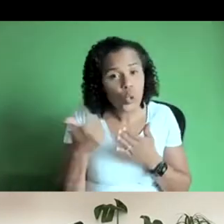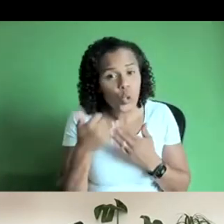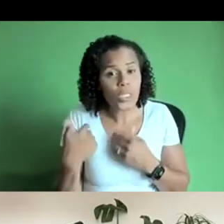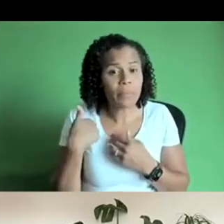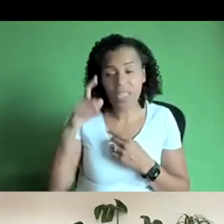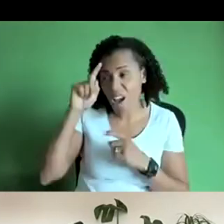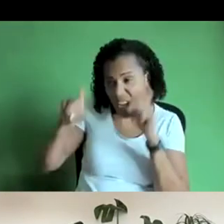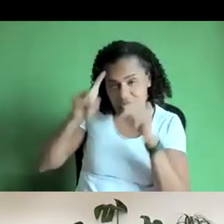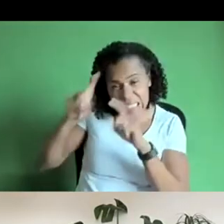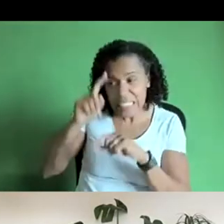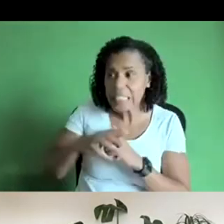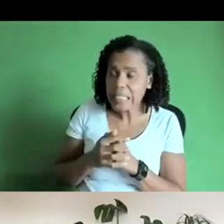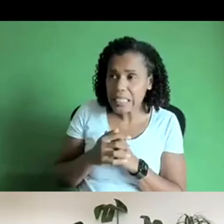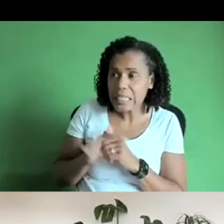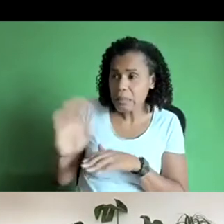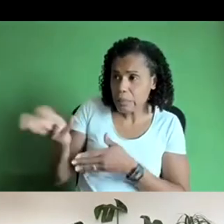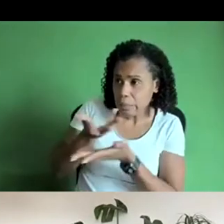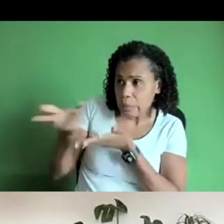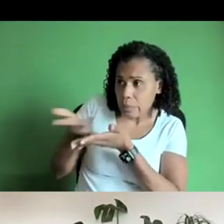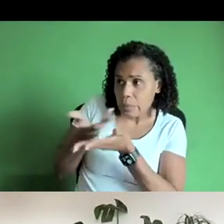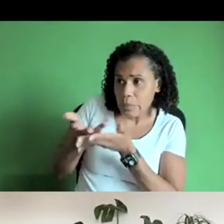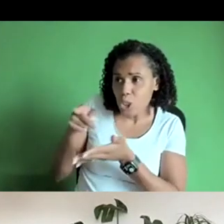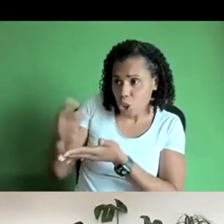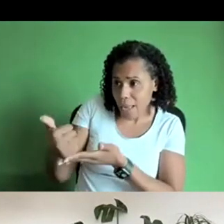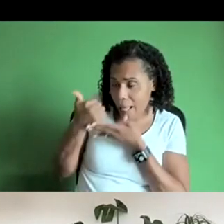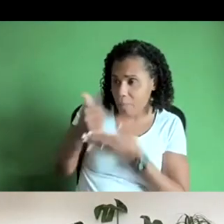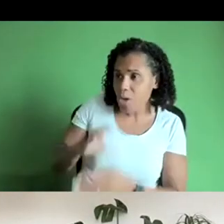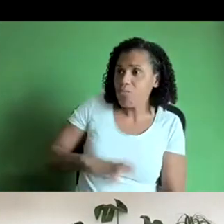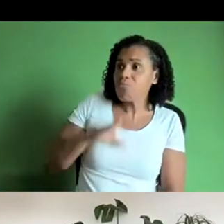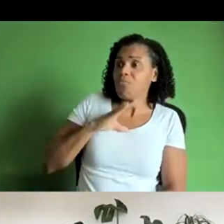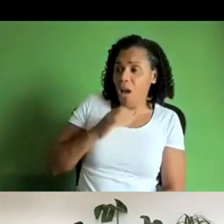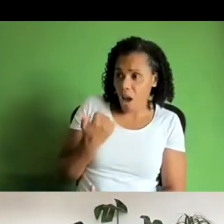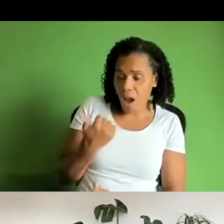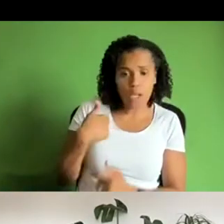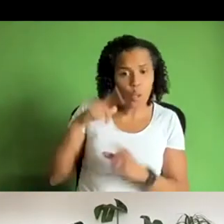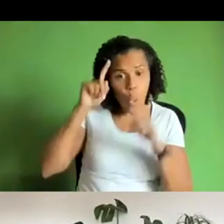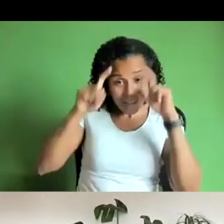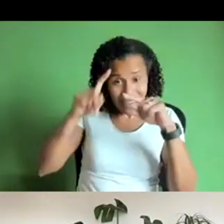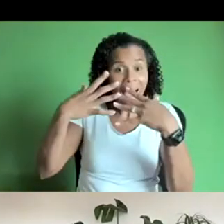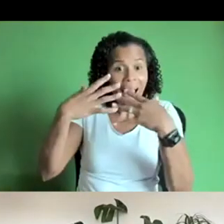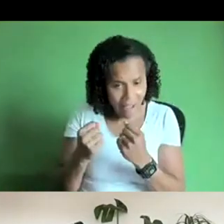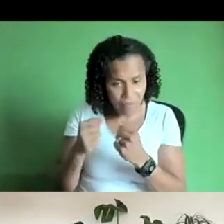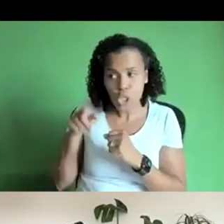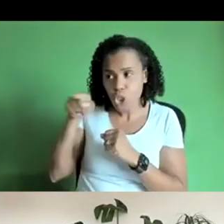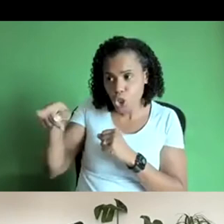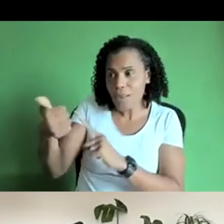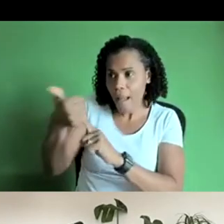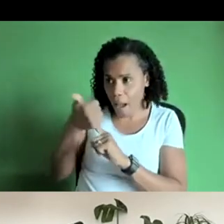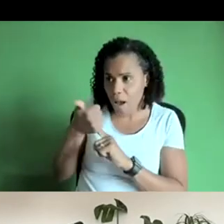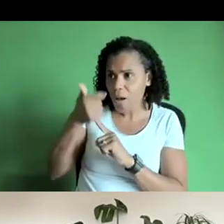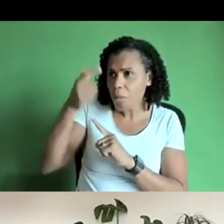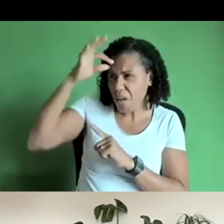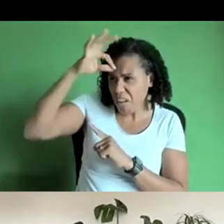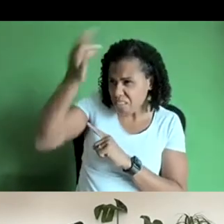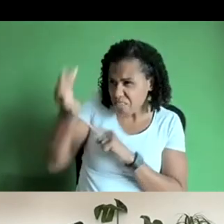helps me growing confidence with my ideas and how to develop those ideas um and and it's also